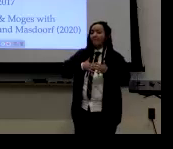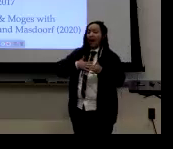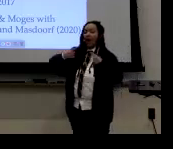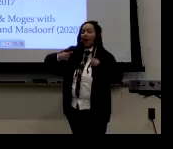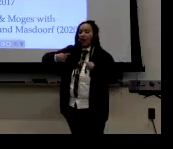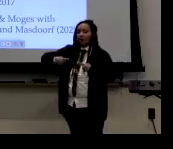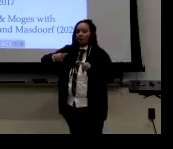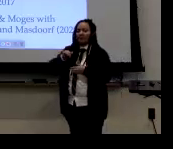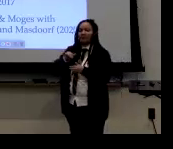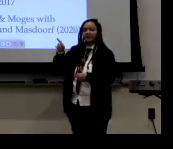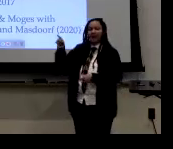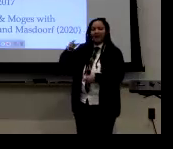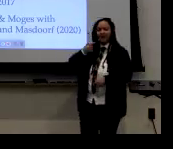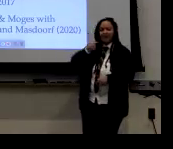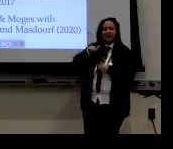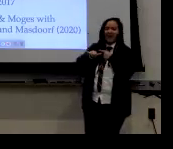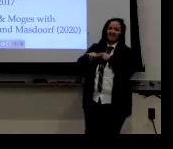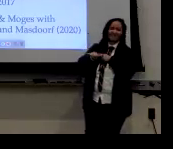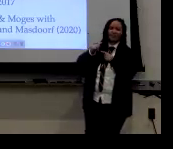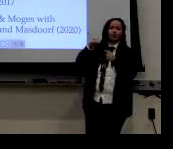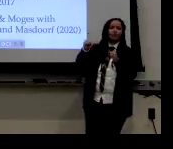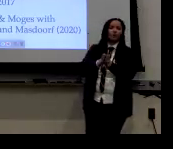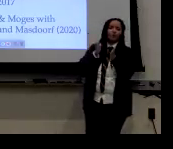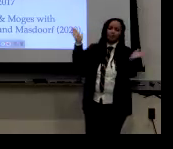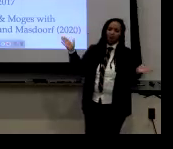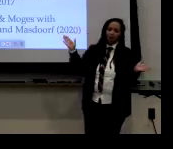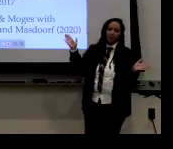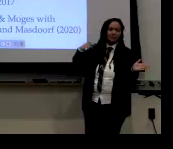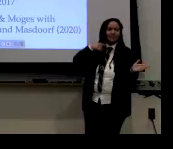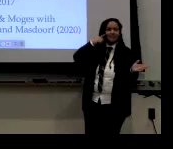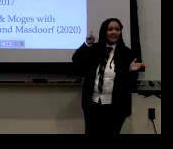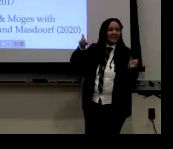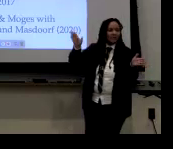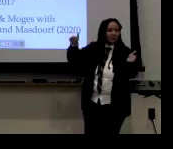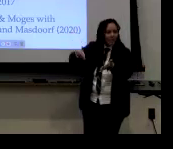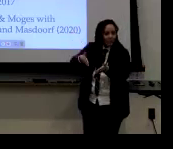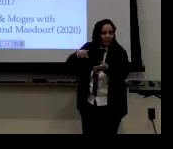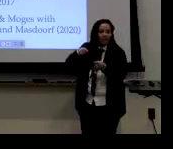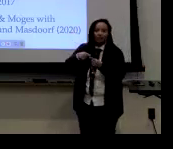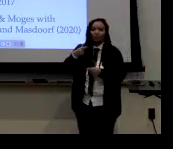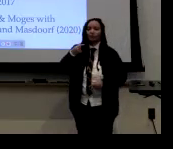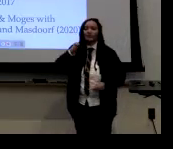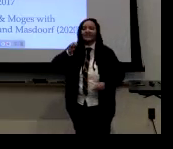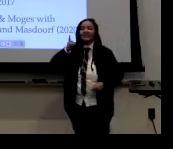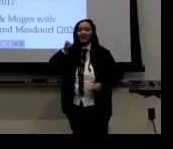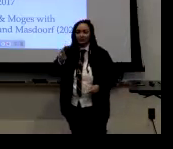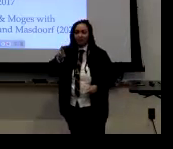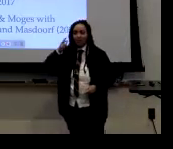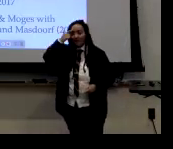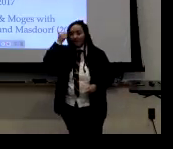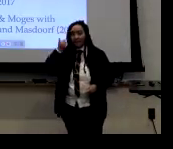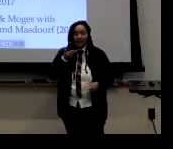be gay? How do you sign when you're gay? And I argued a little bit. Gay is too, too broad of a term.